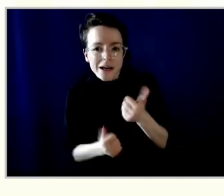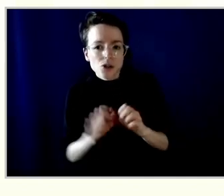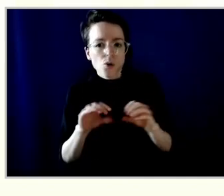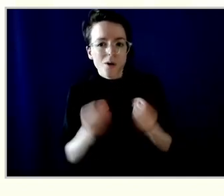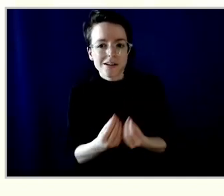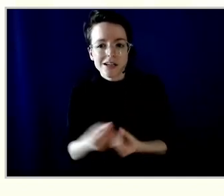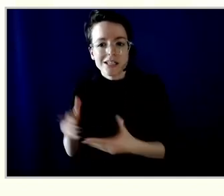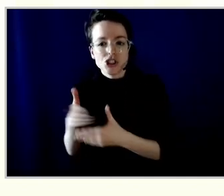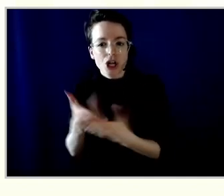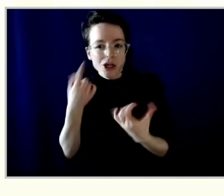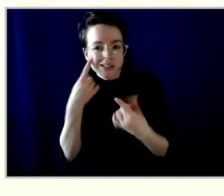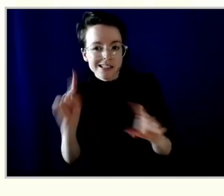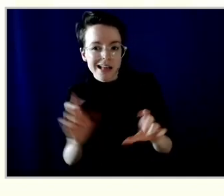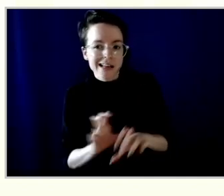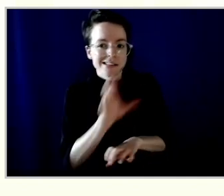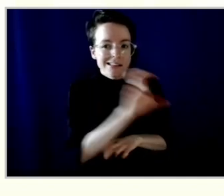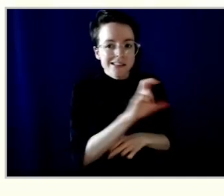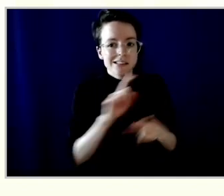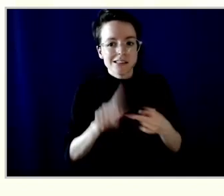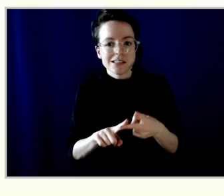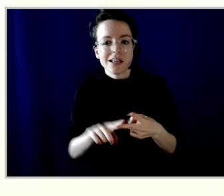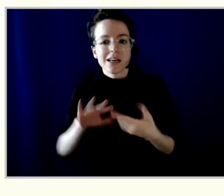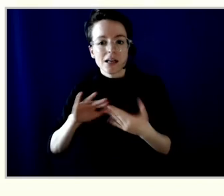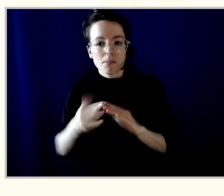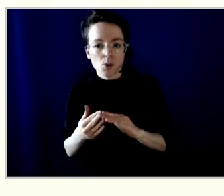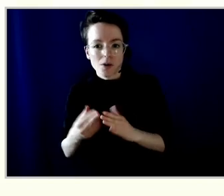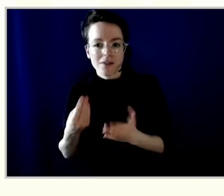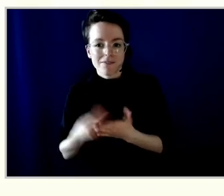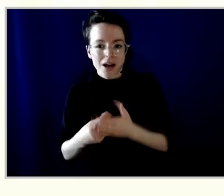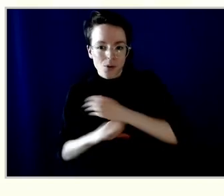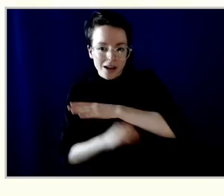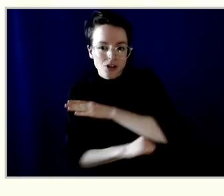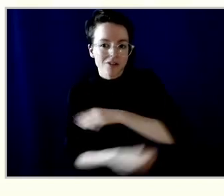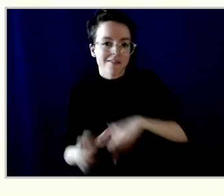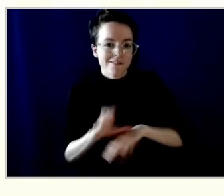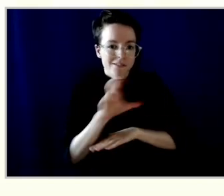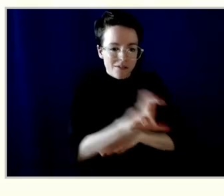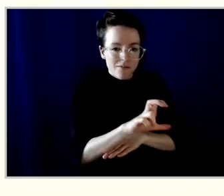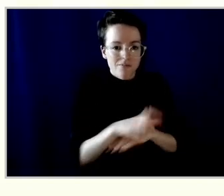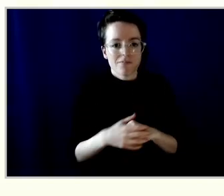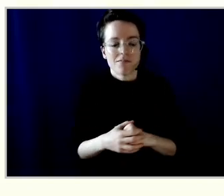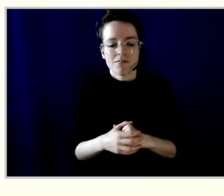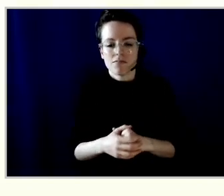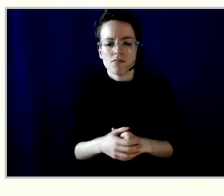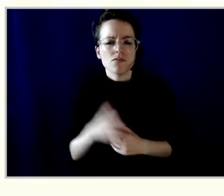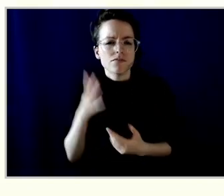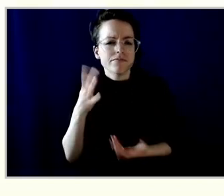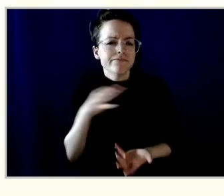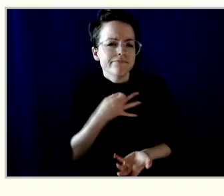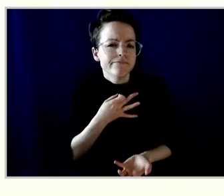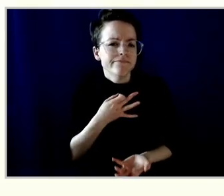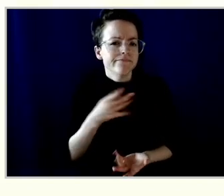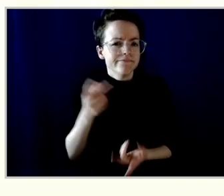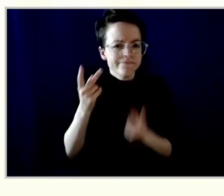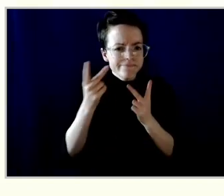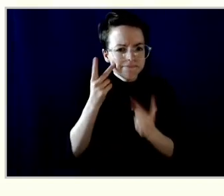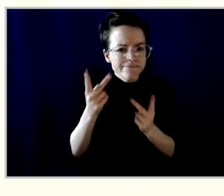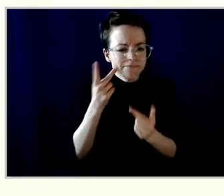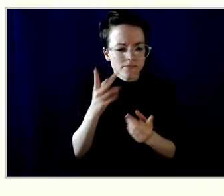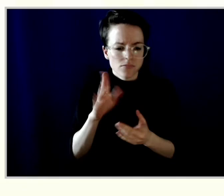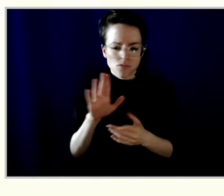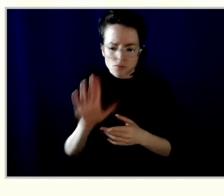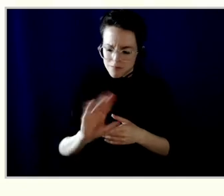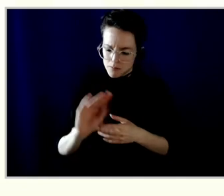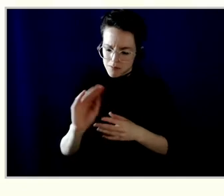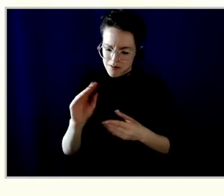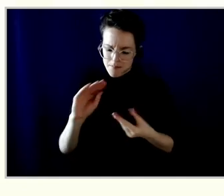are paid to? They mean the funding. It would help us know what percent of resources are provided to each segment of social equity needs.